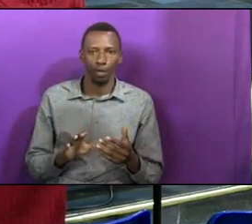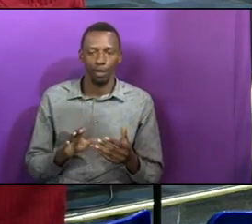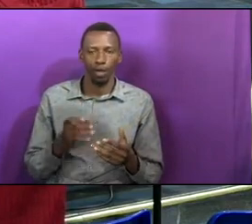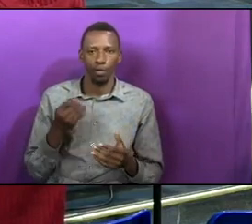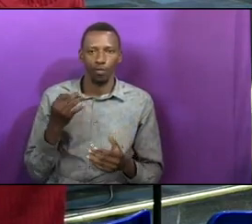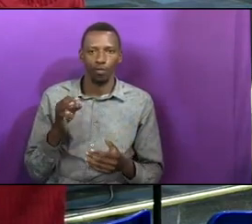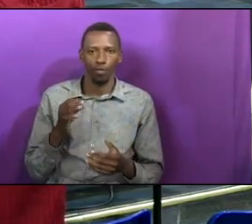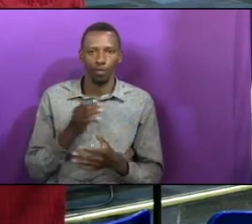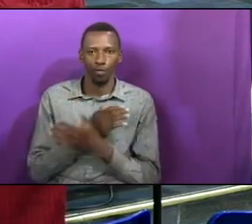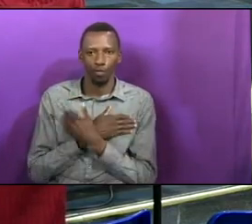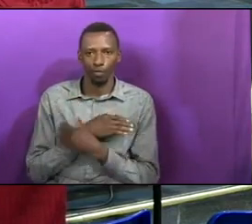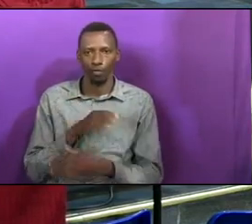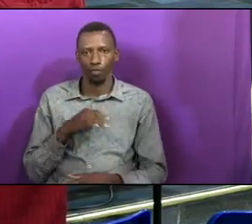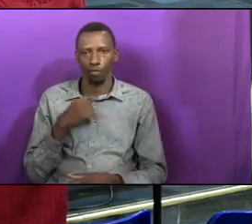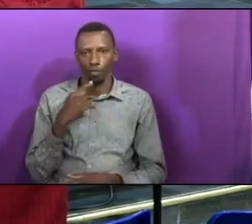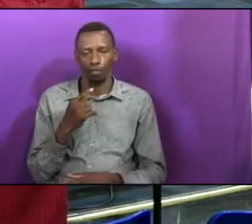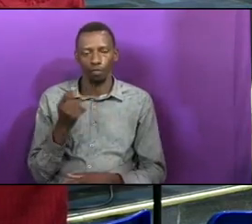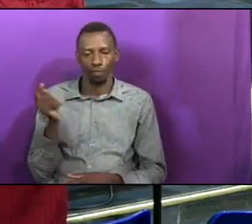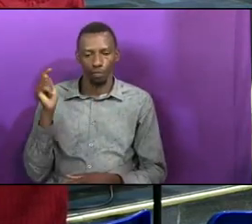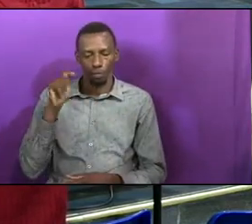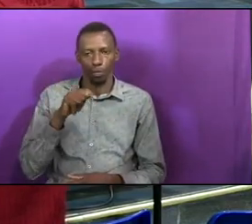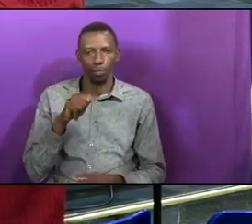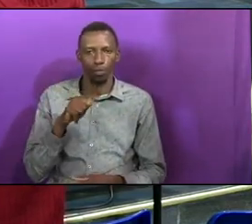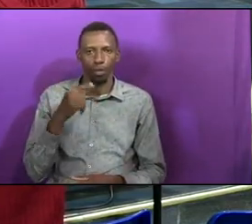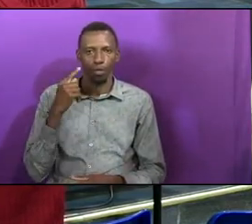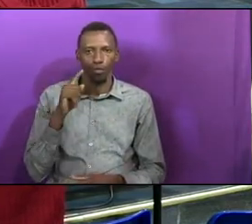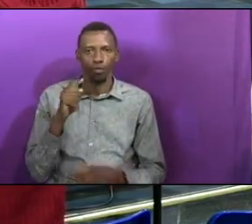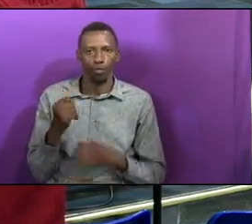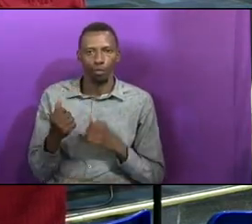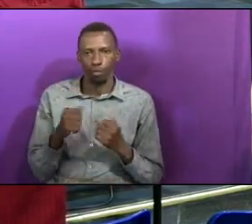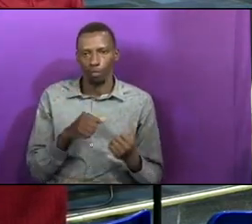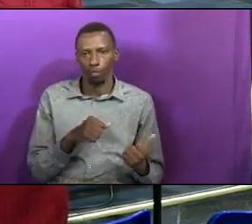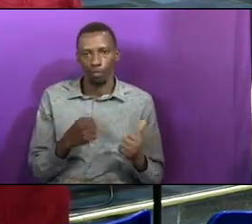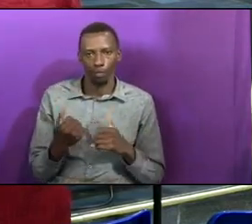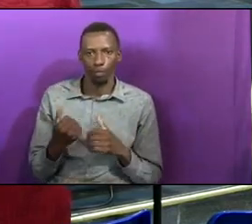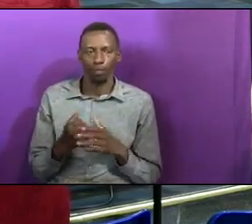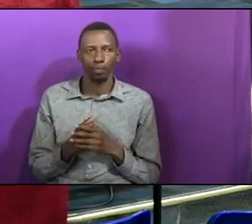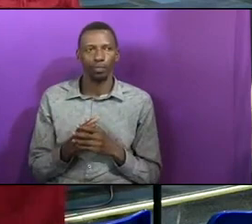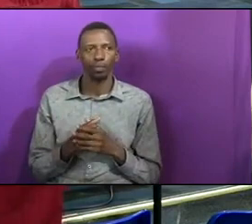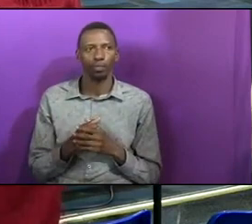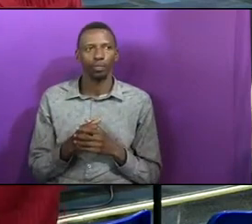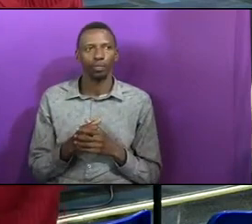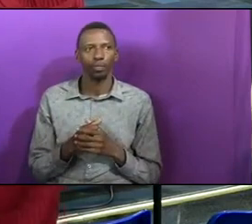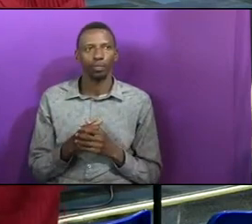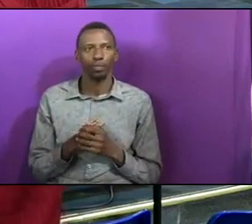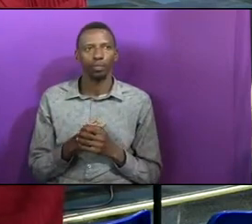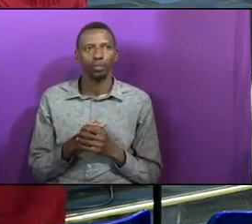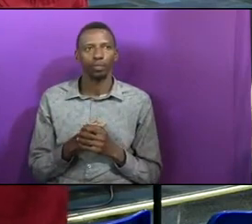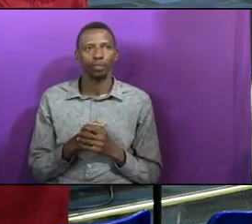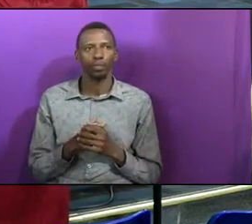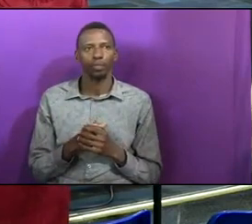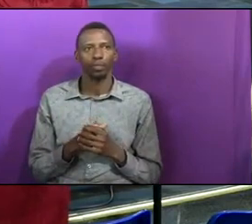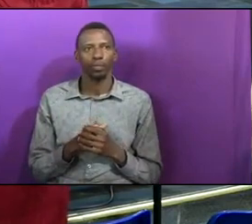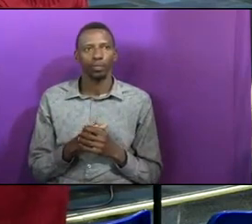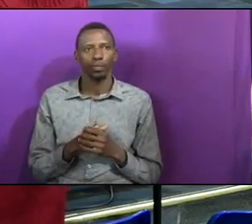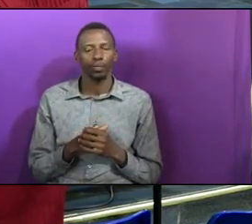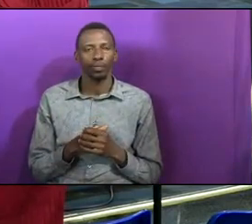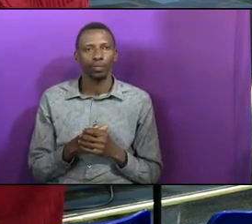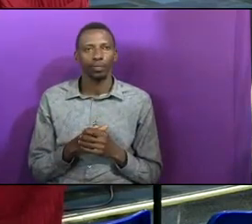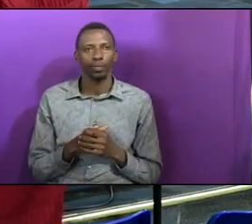woman. Is there anyone who is coming for baptism? Among us, the ladies, is there any?